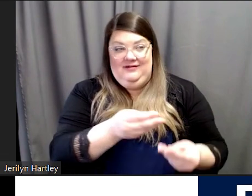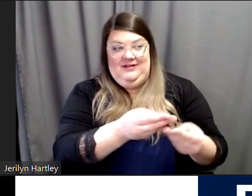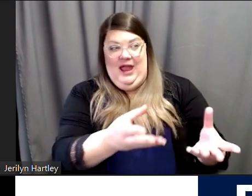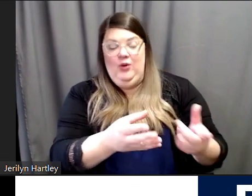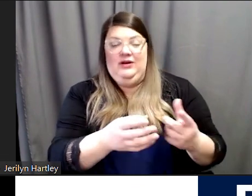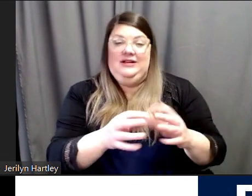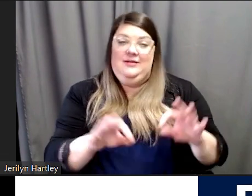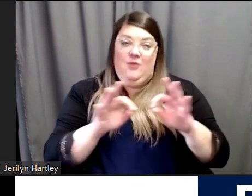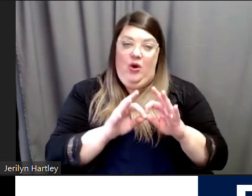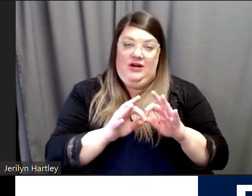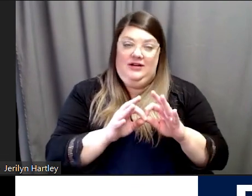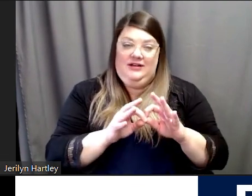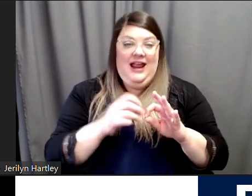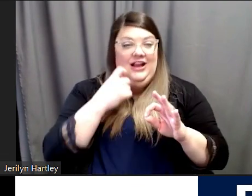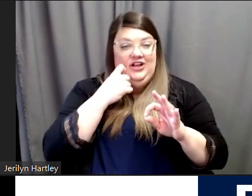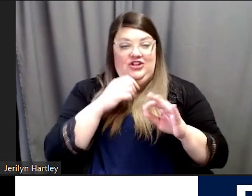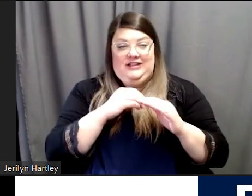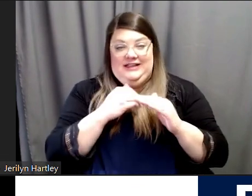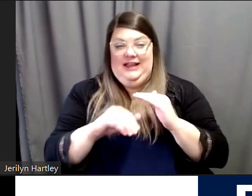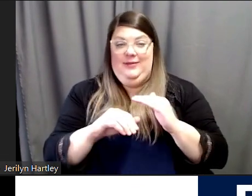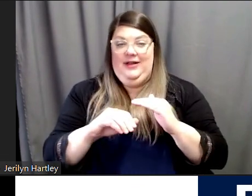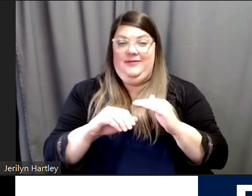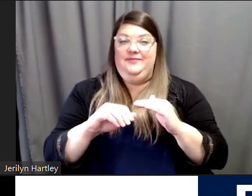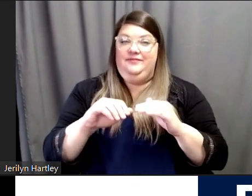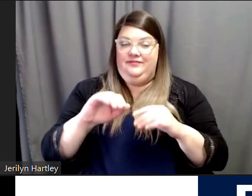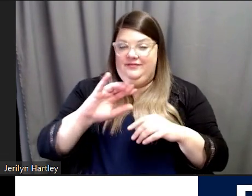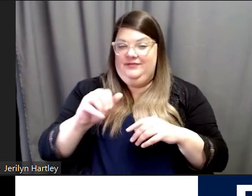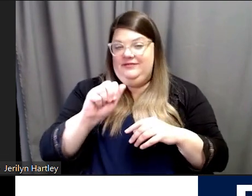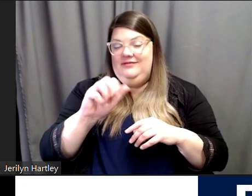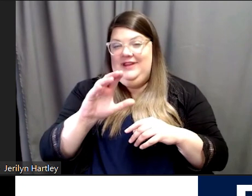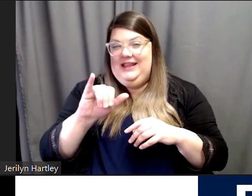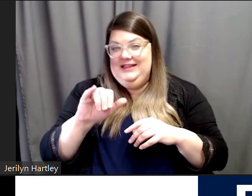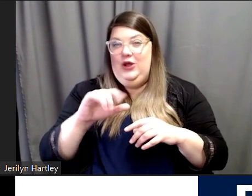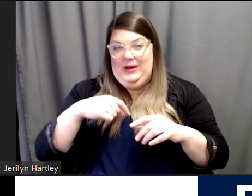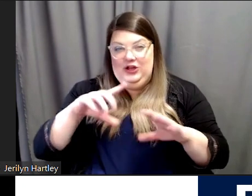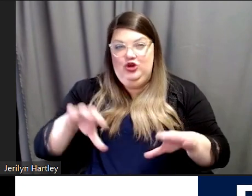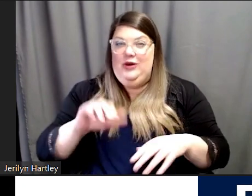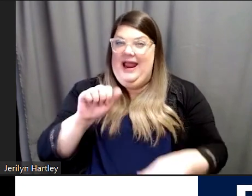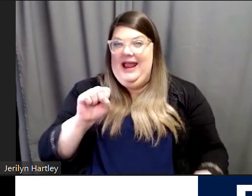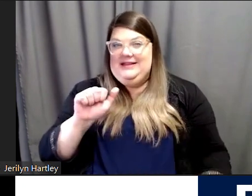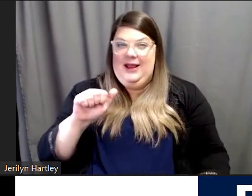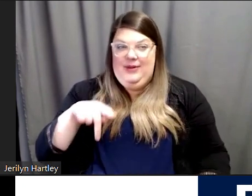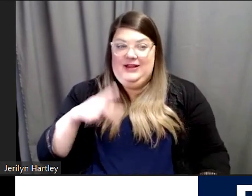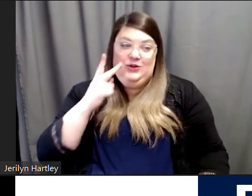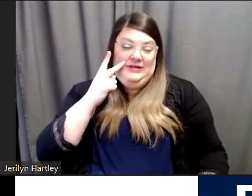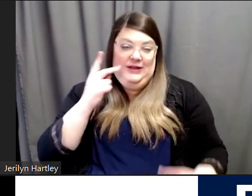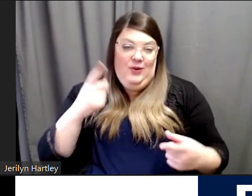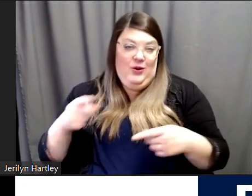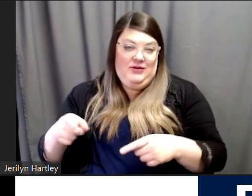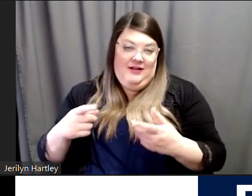already just sent an email to JC that we've got to do it ASAP. So we're going to do that and see what evolves from it. So,